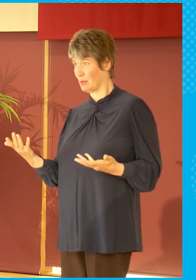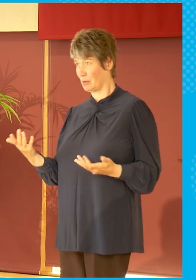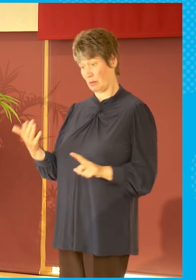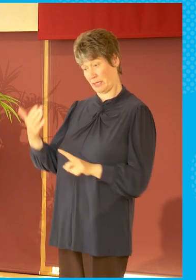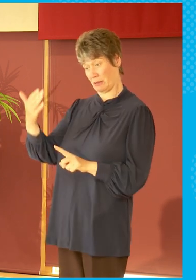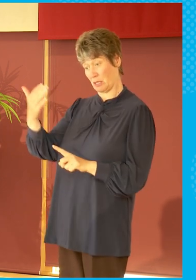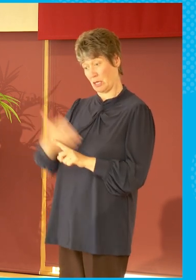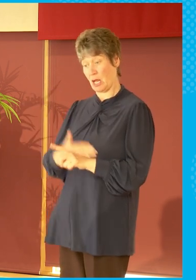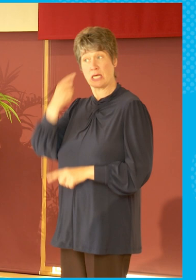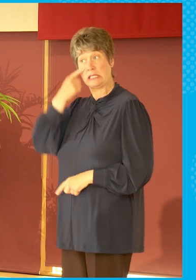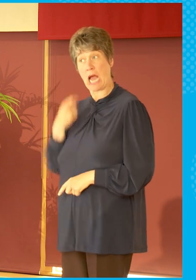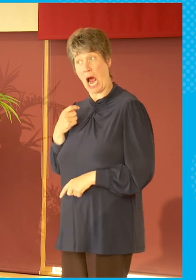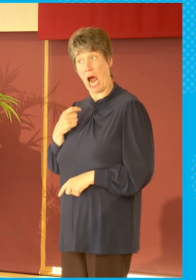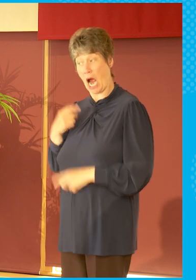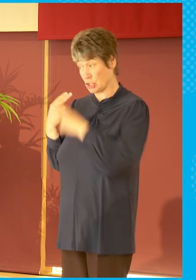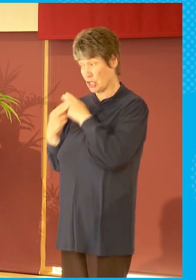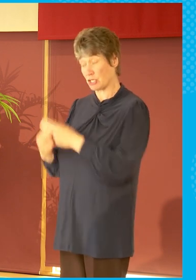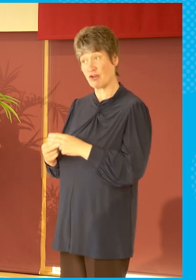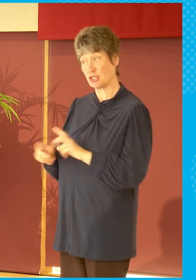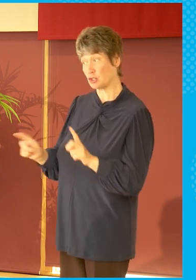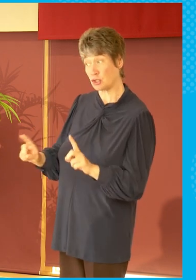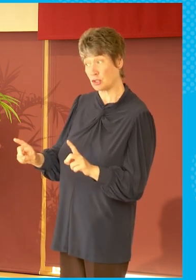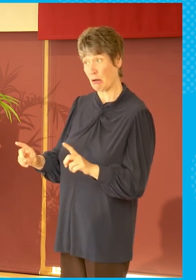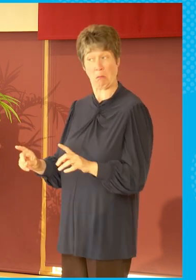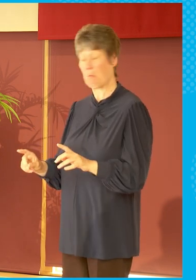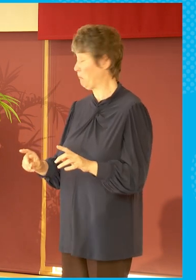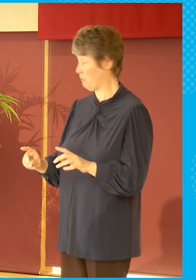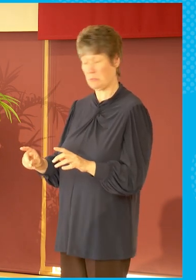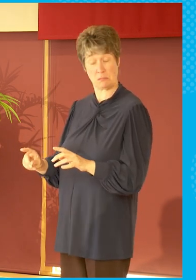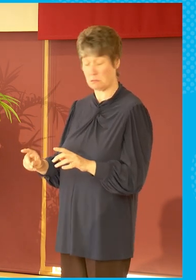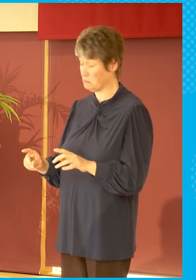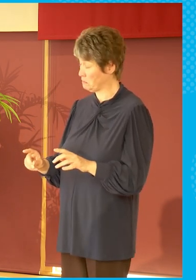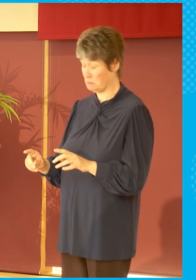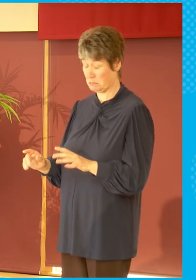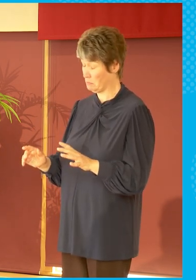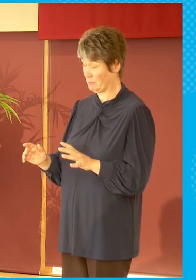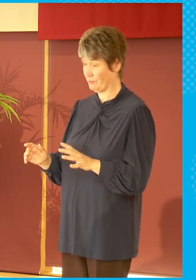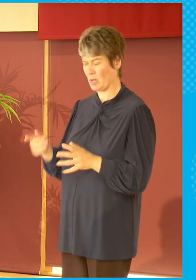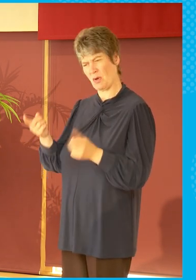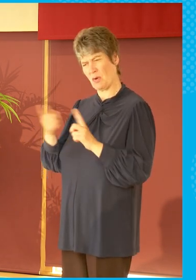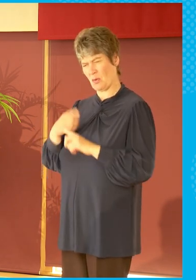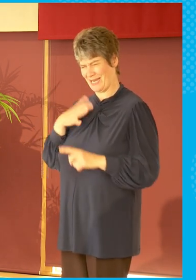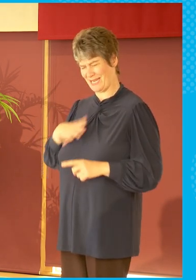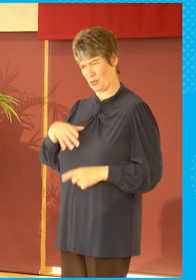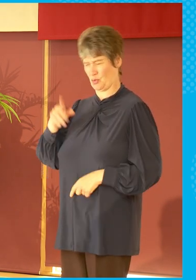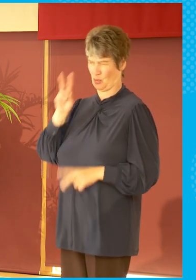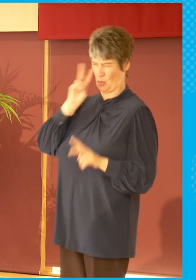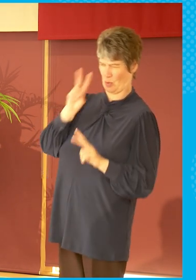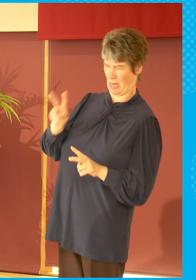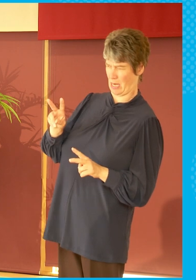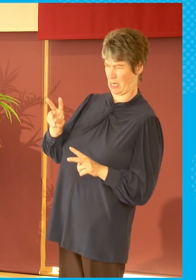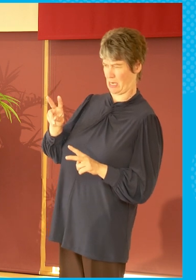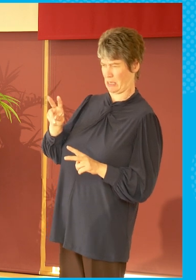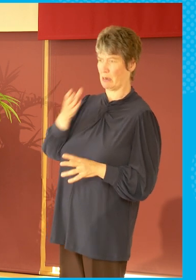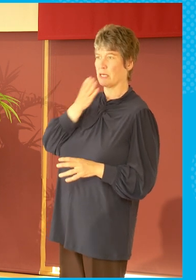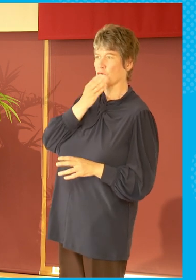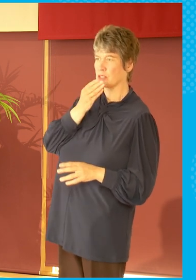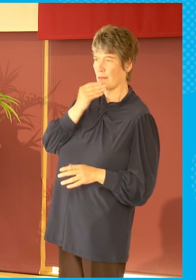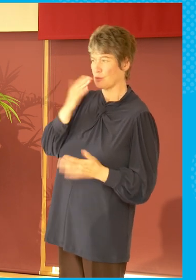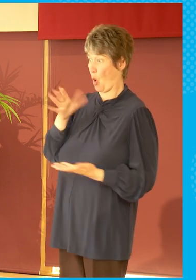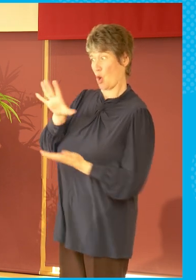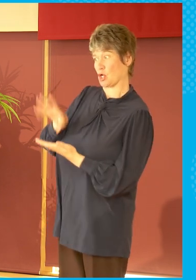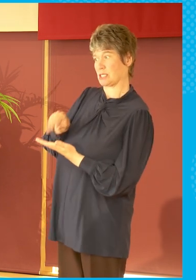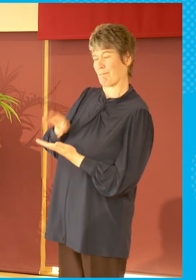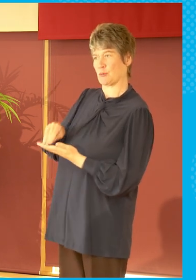Who's actually being addressed? You I think you have to look at how consumption has changed. Whether